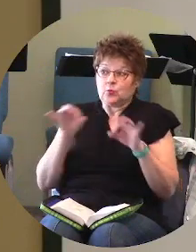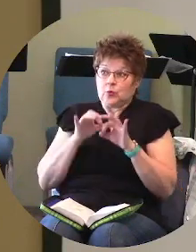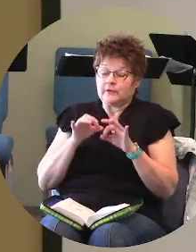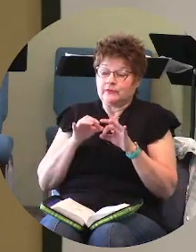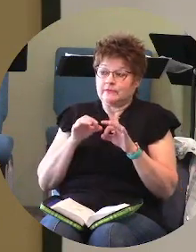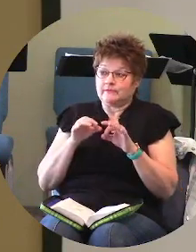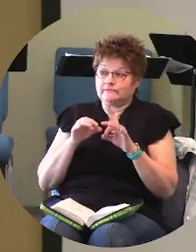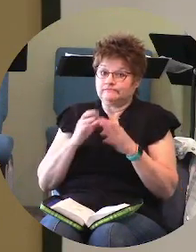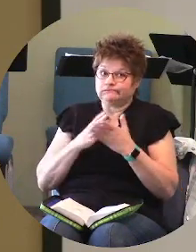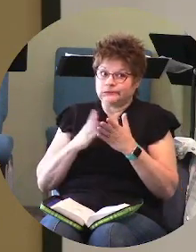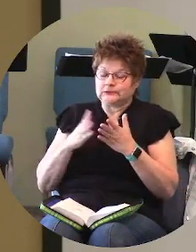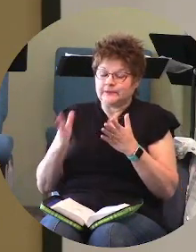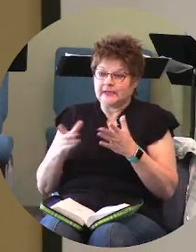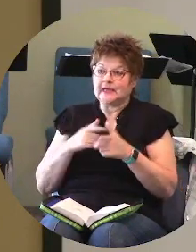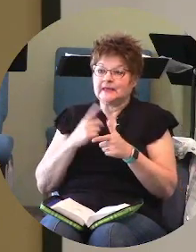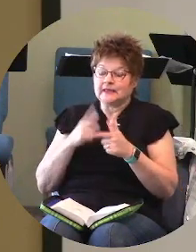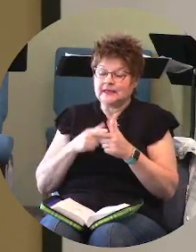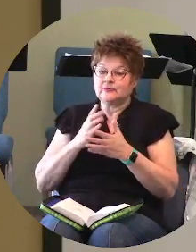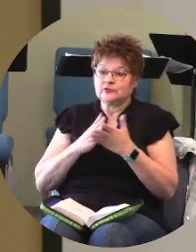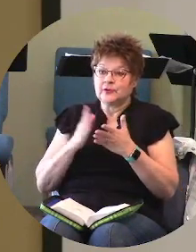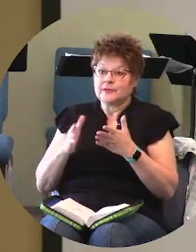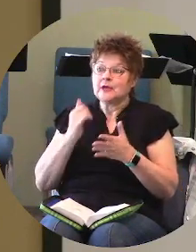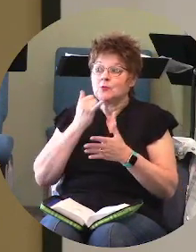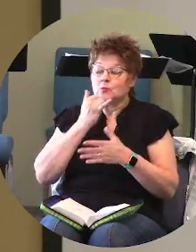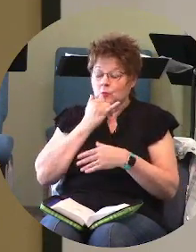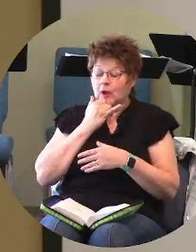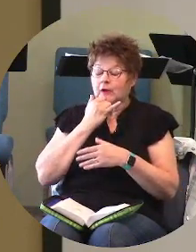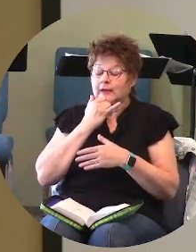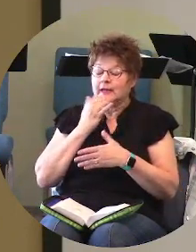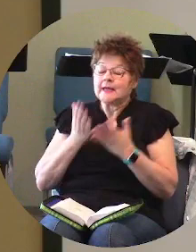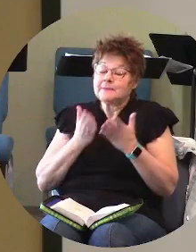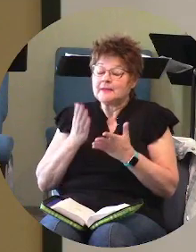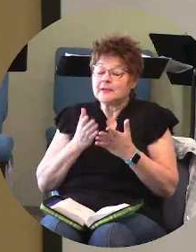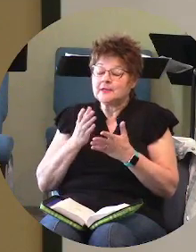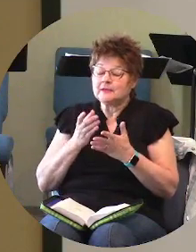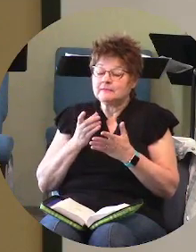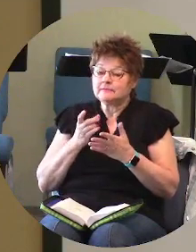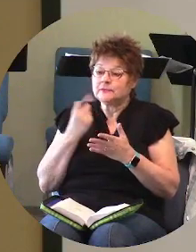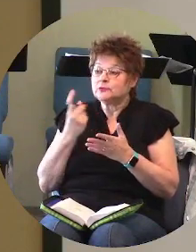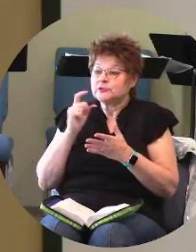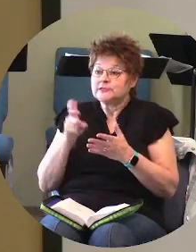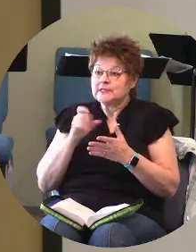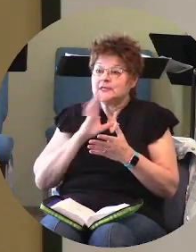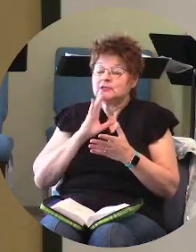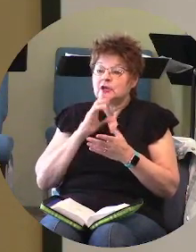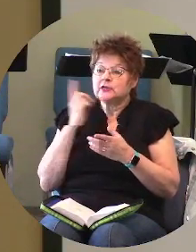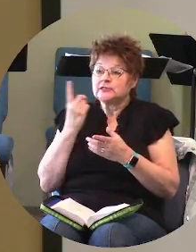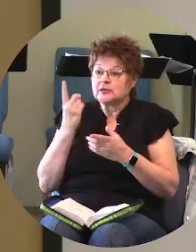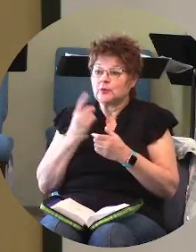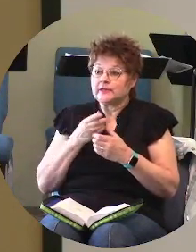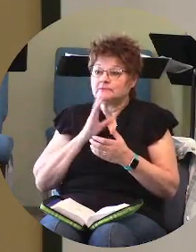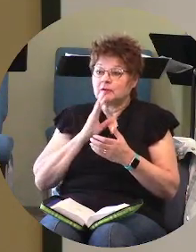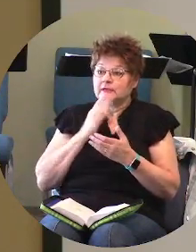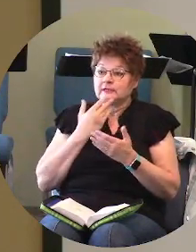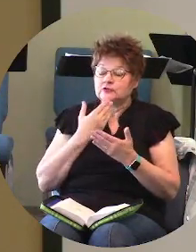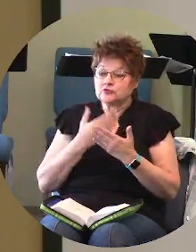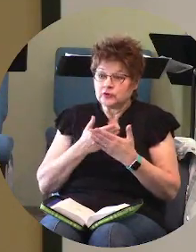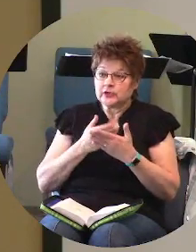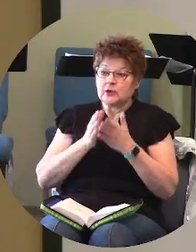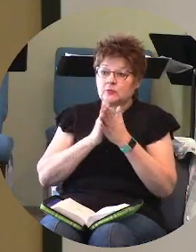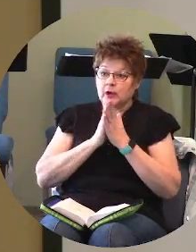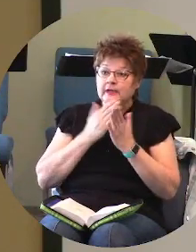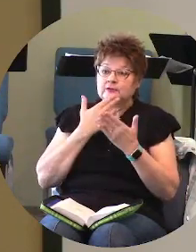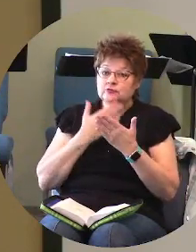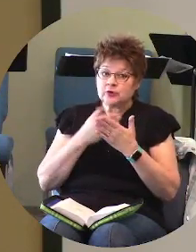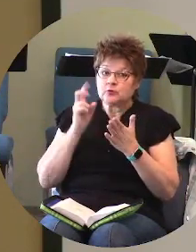then something is fundamentally wrong and maybe you just need to talk to someone about it talking is good praying is